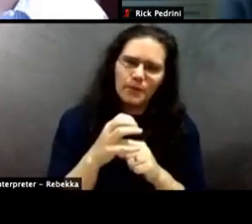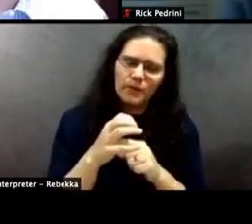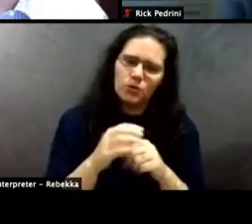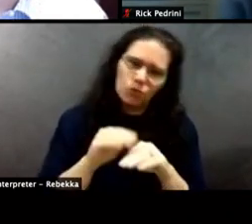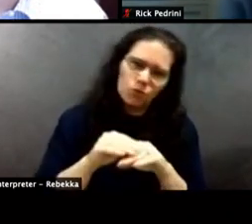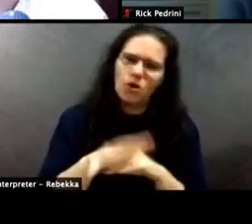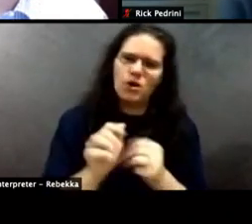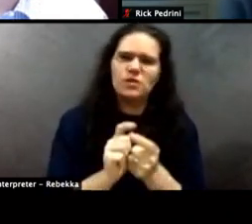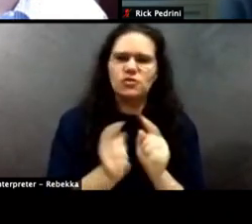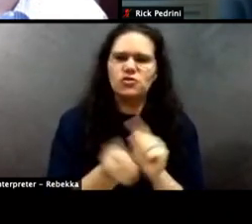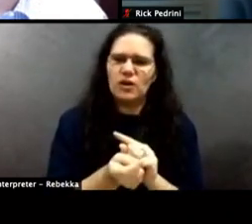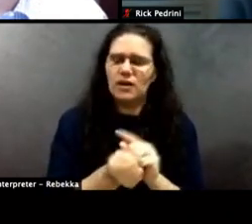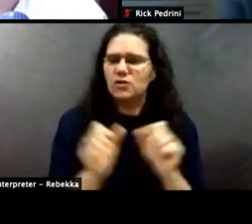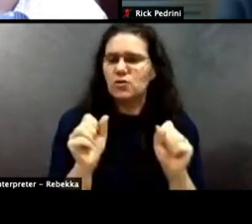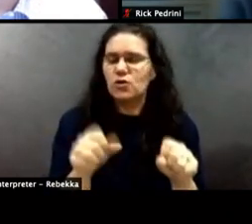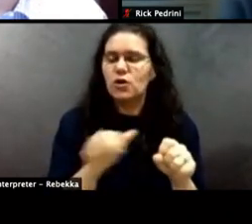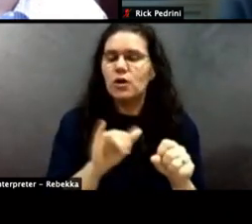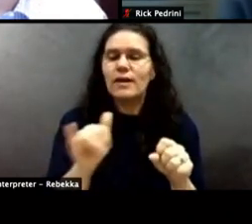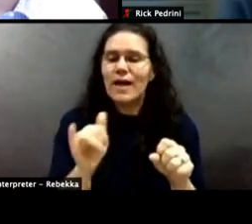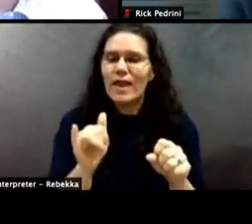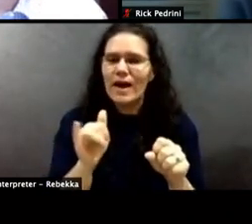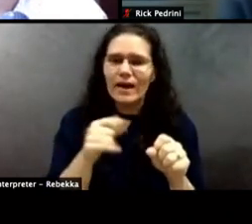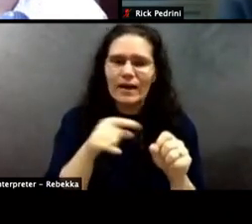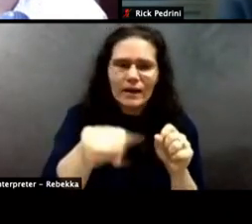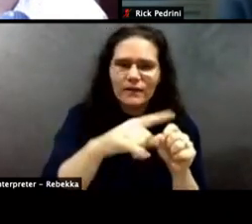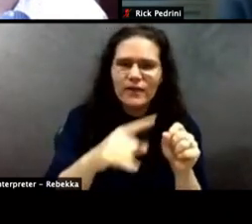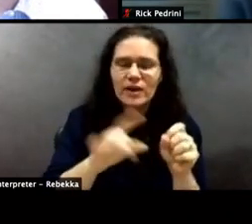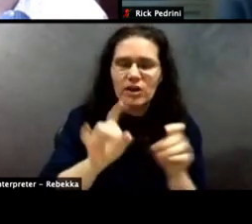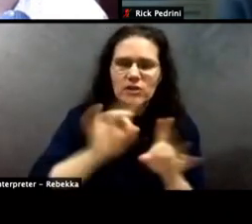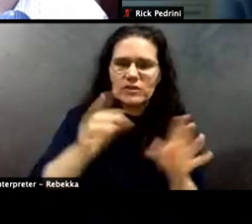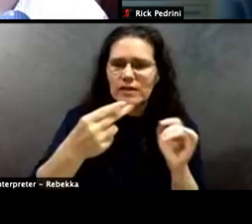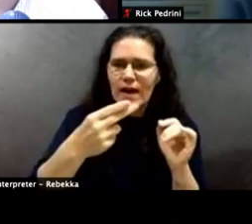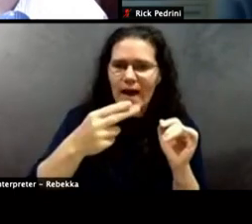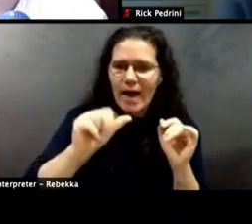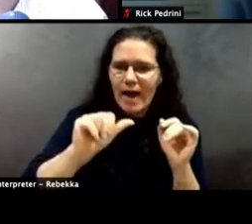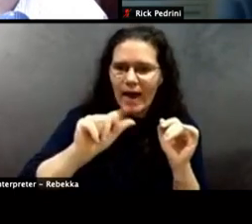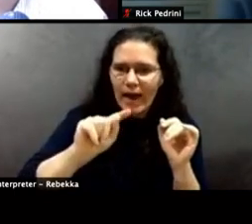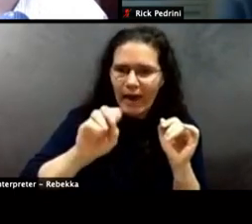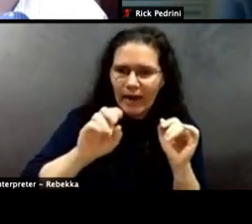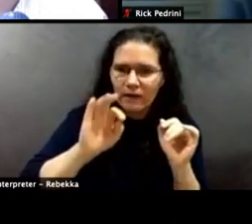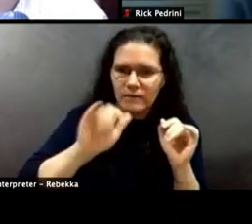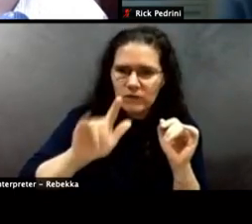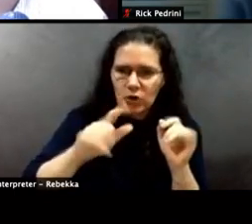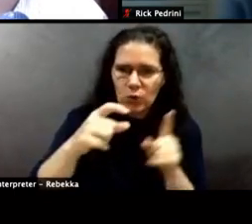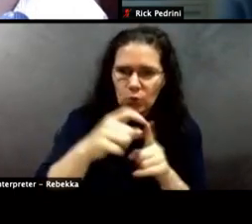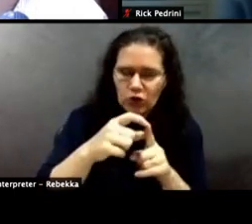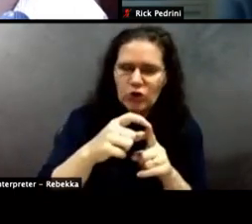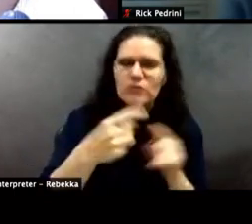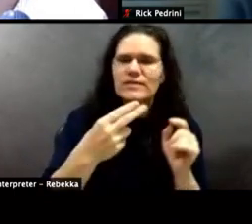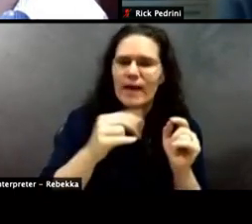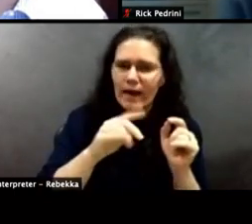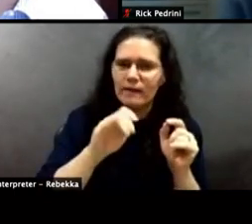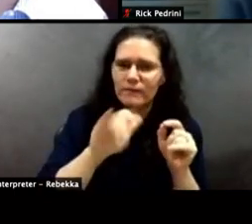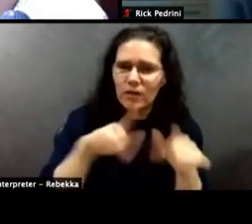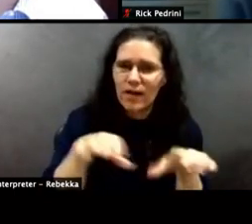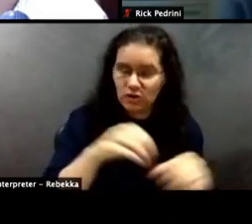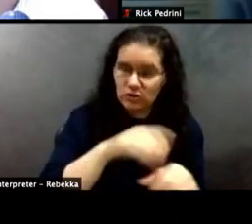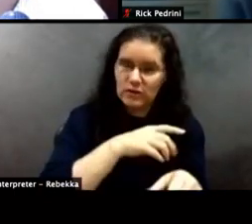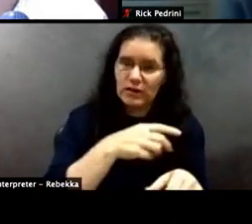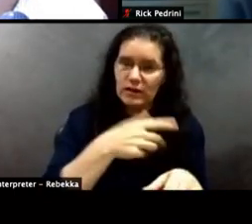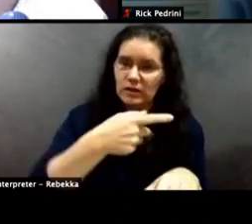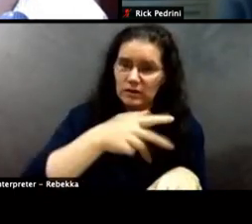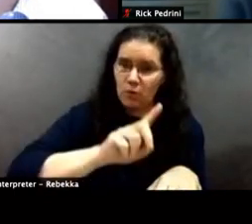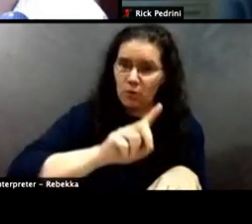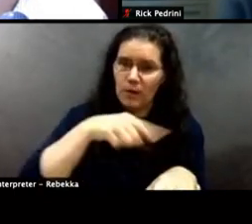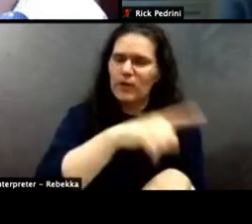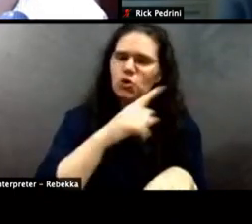And, you know, like calling out hateful words and actions within the department, like Scott mentioned, using your authority